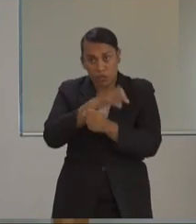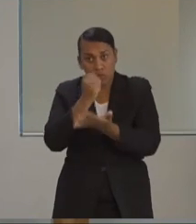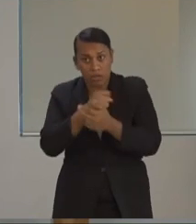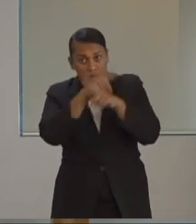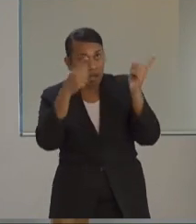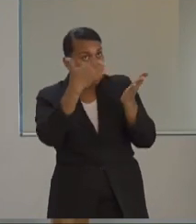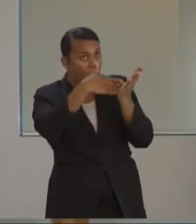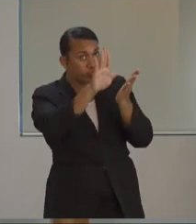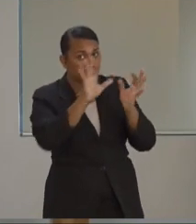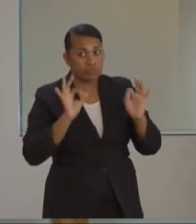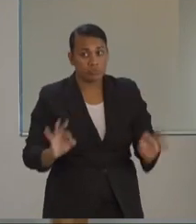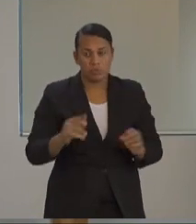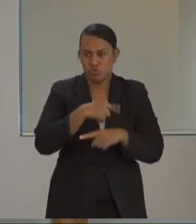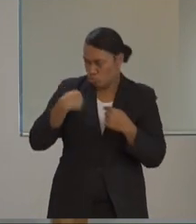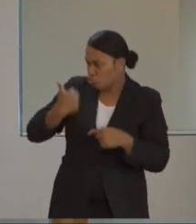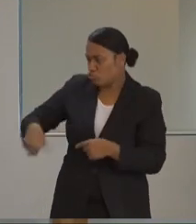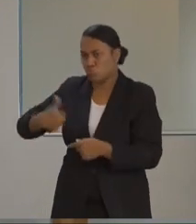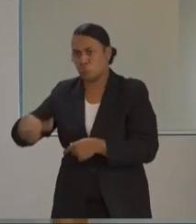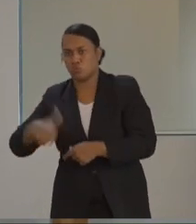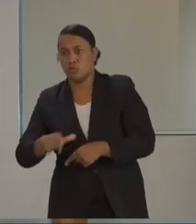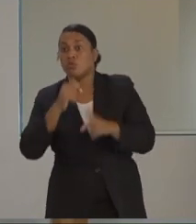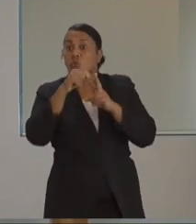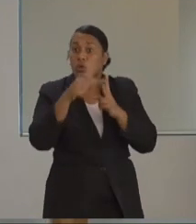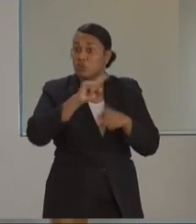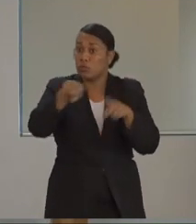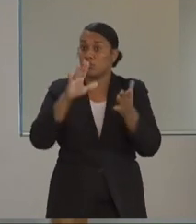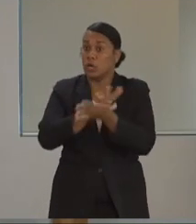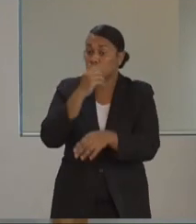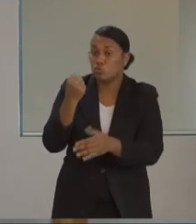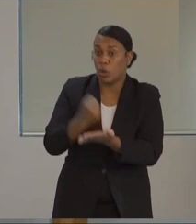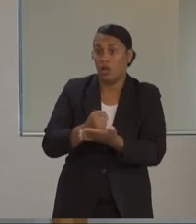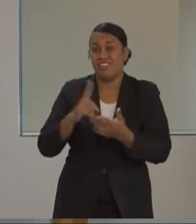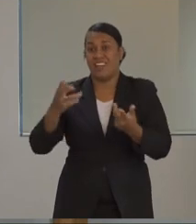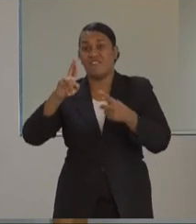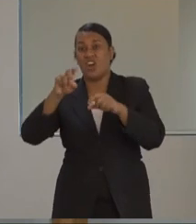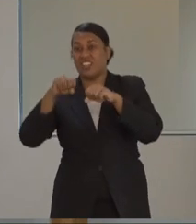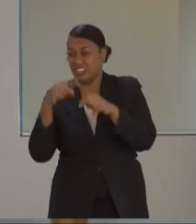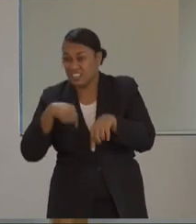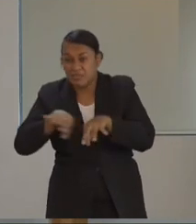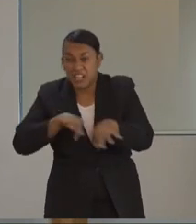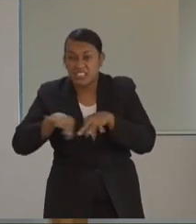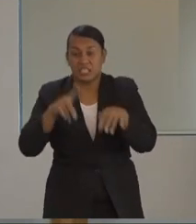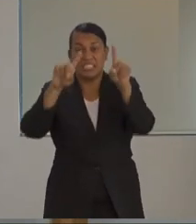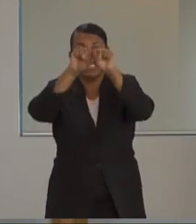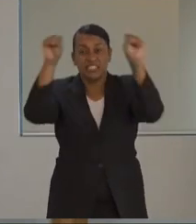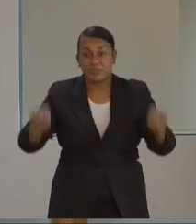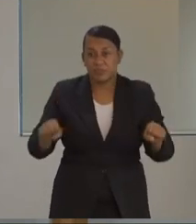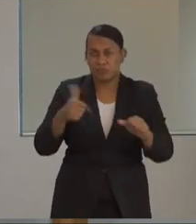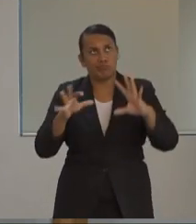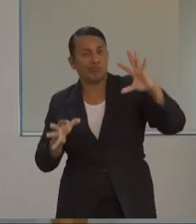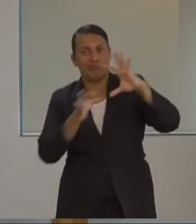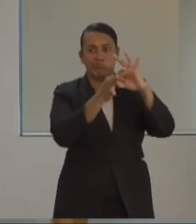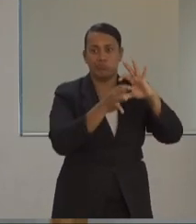system's capabilities to be able to test them using that verified test. And so, we work with WHO. We work